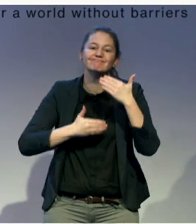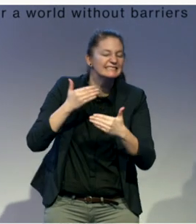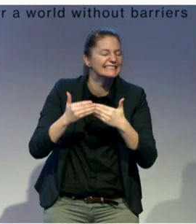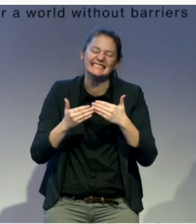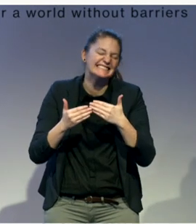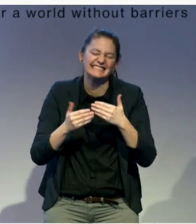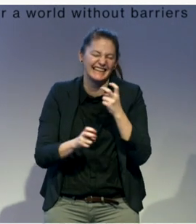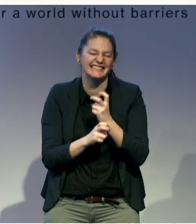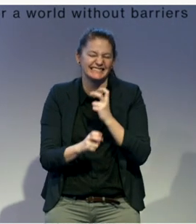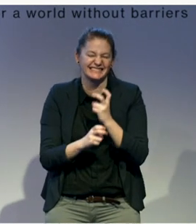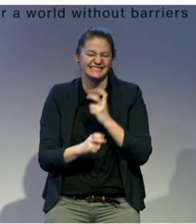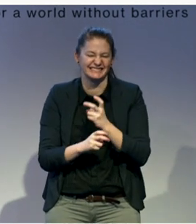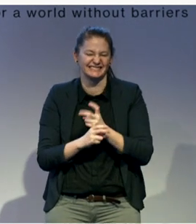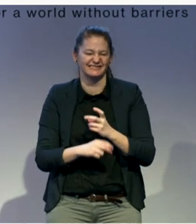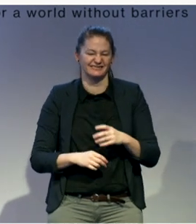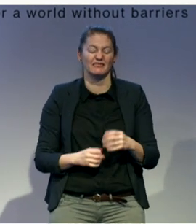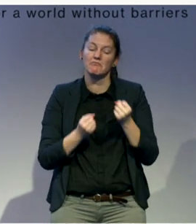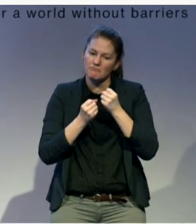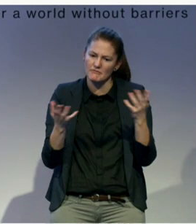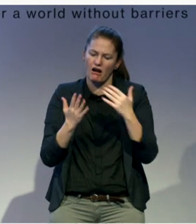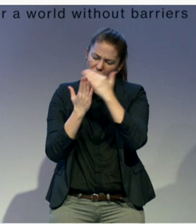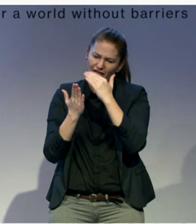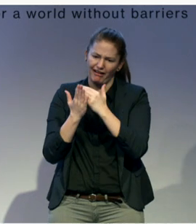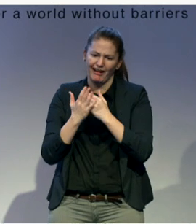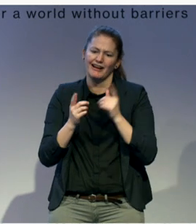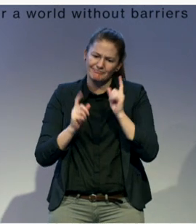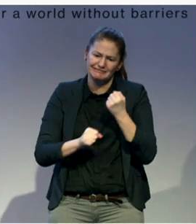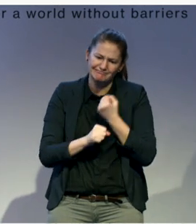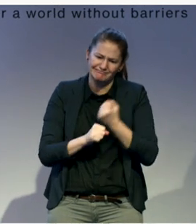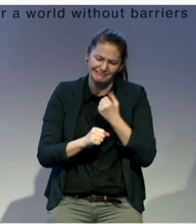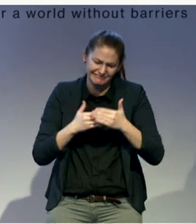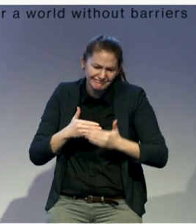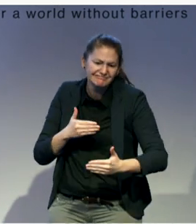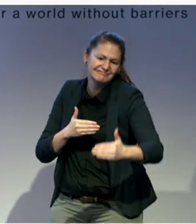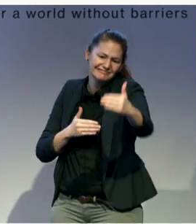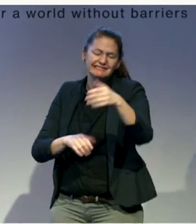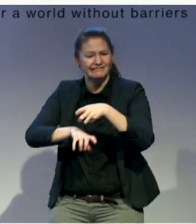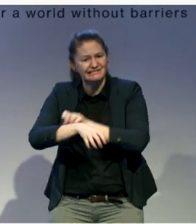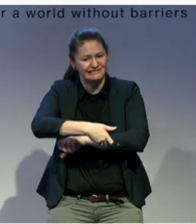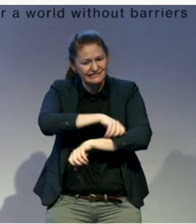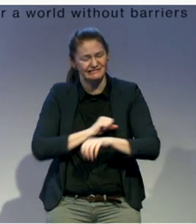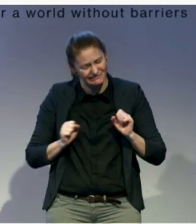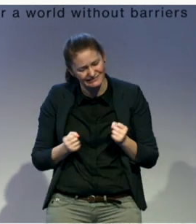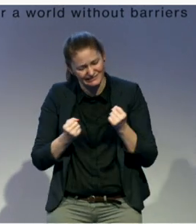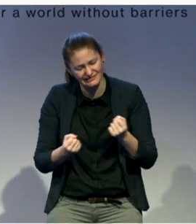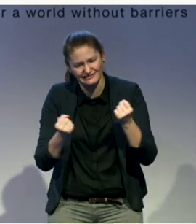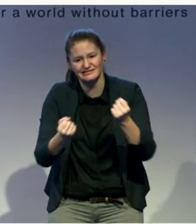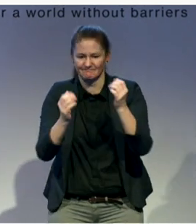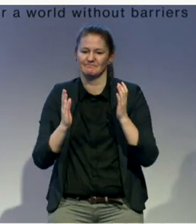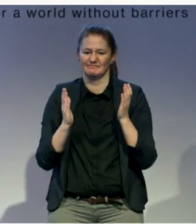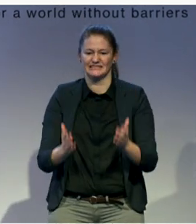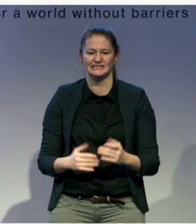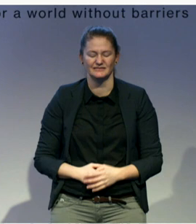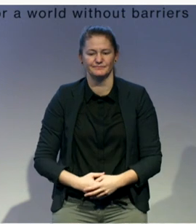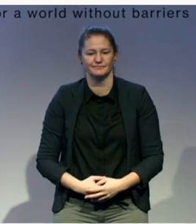to do. And also, I think, on our part as DPOs also, we need to have some strategic approaches, such as litigation,